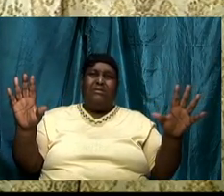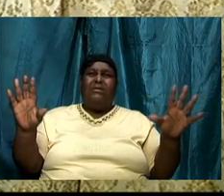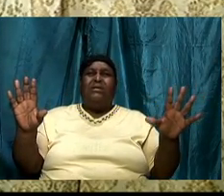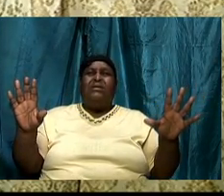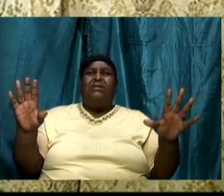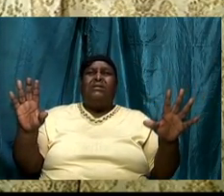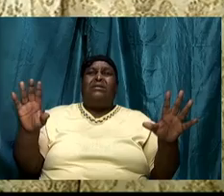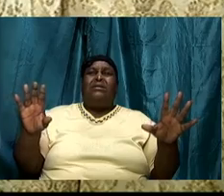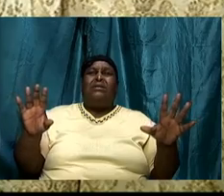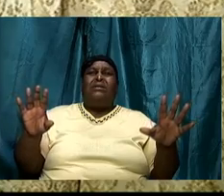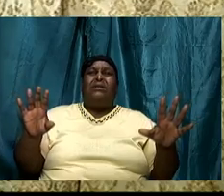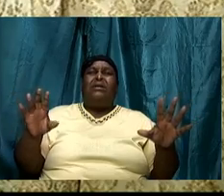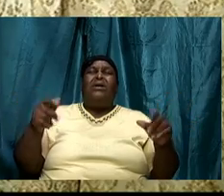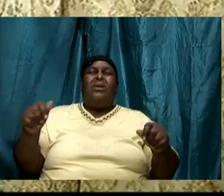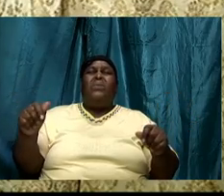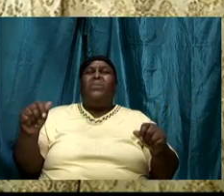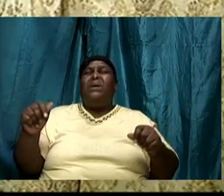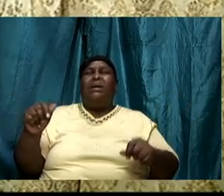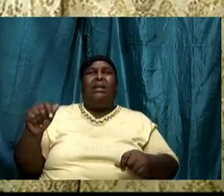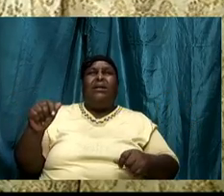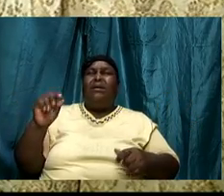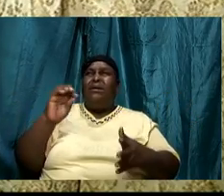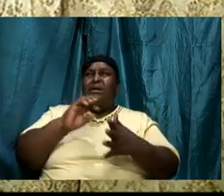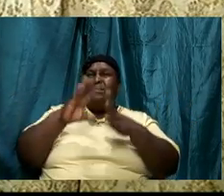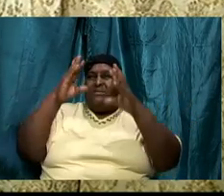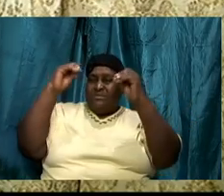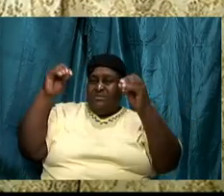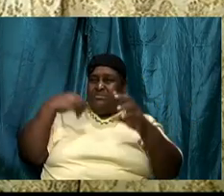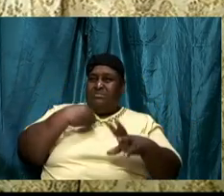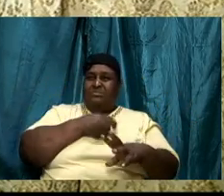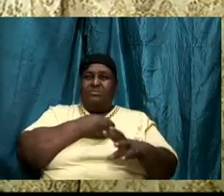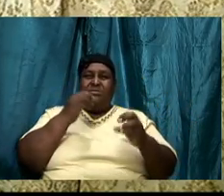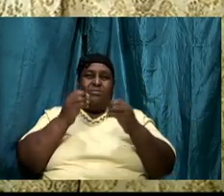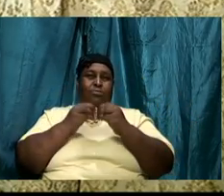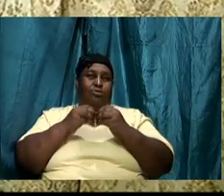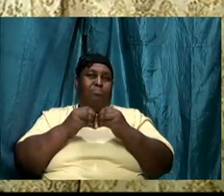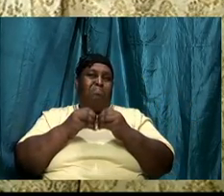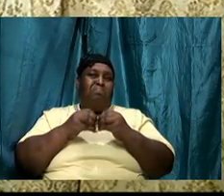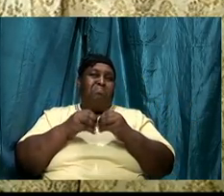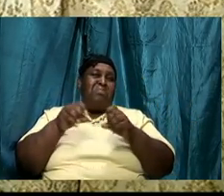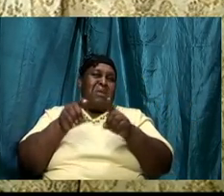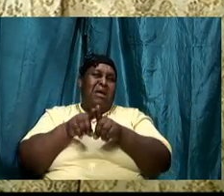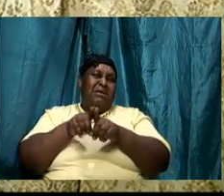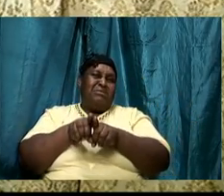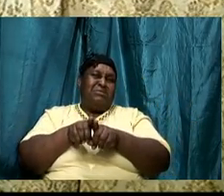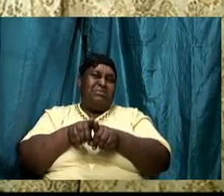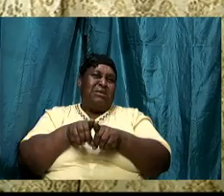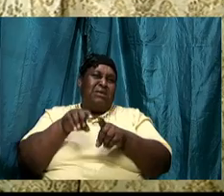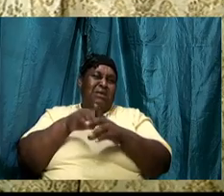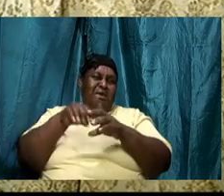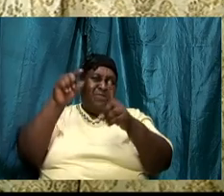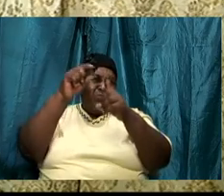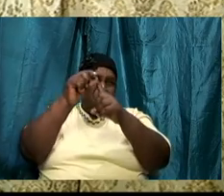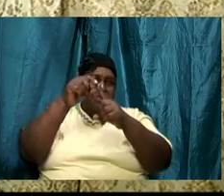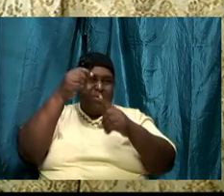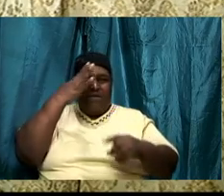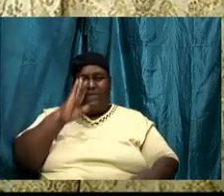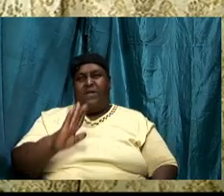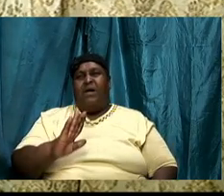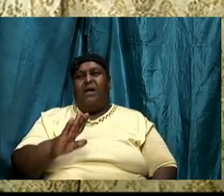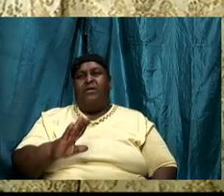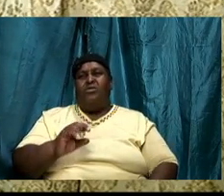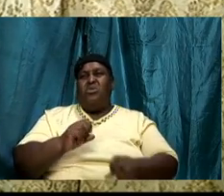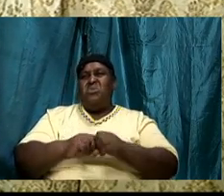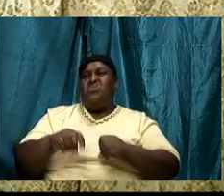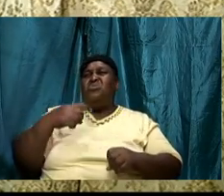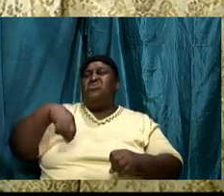enlighten us some more as it relates to the word so that we can see and